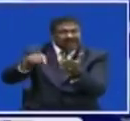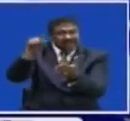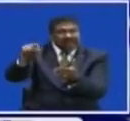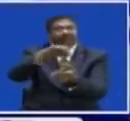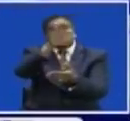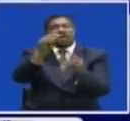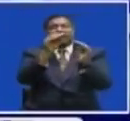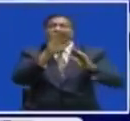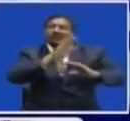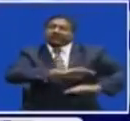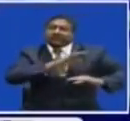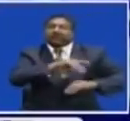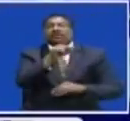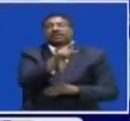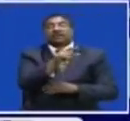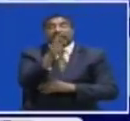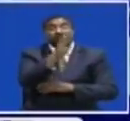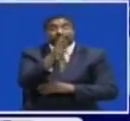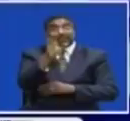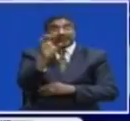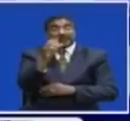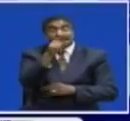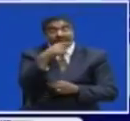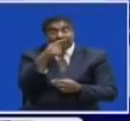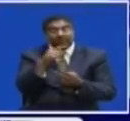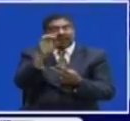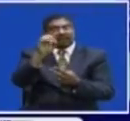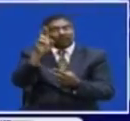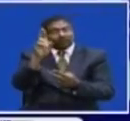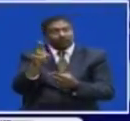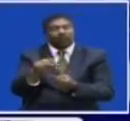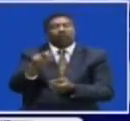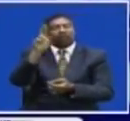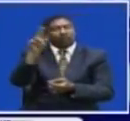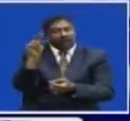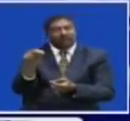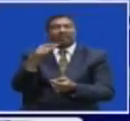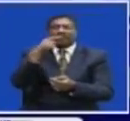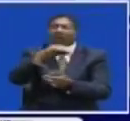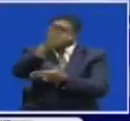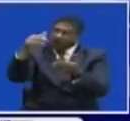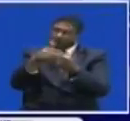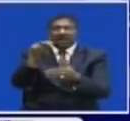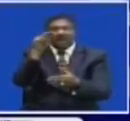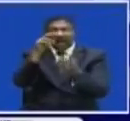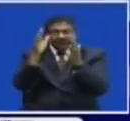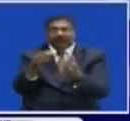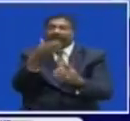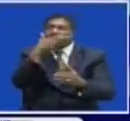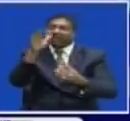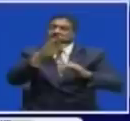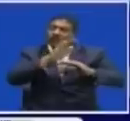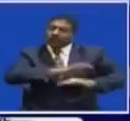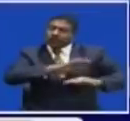The BBC Reports That a Statement From the EU UN And the African Union Representatives Quote on all Nigerians To remain calm